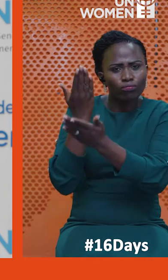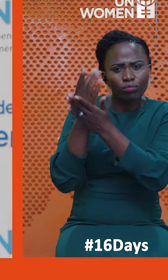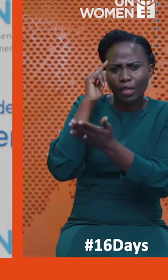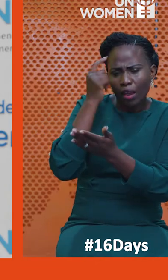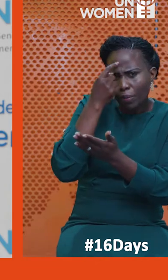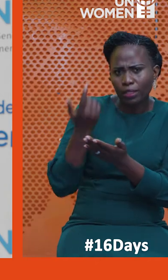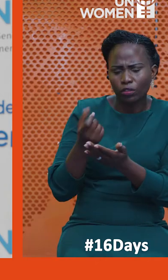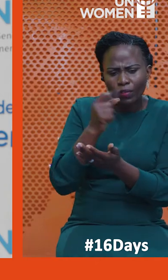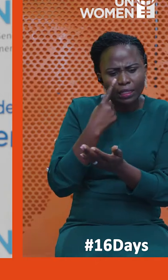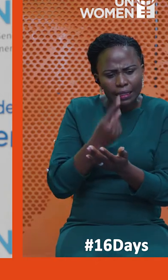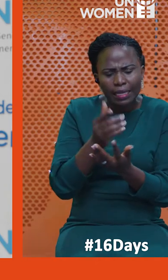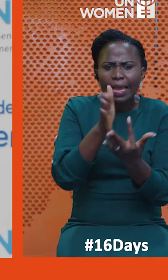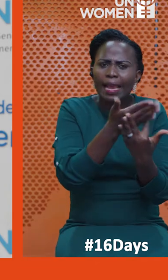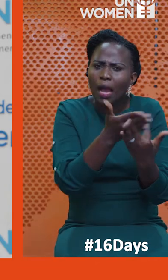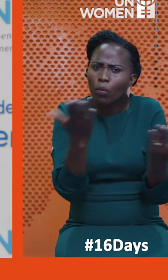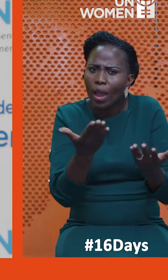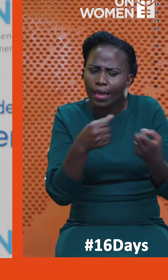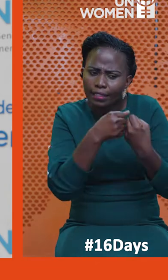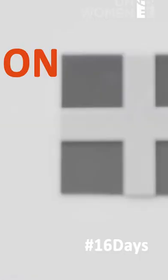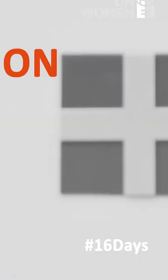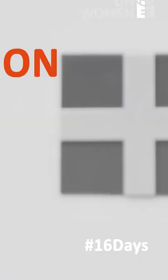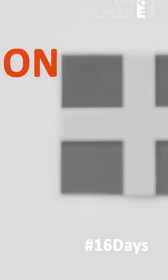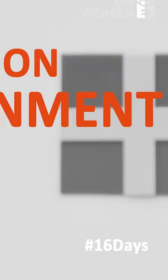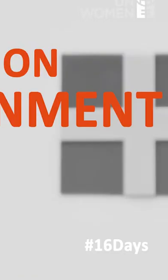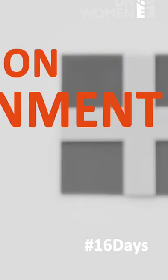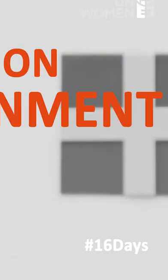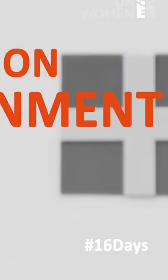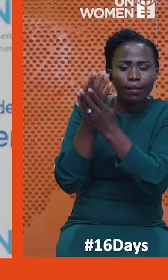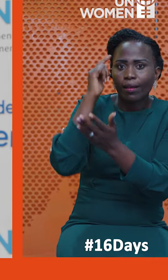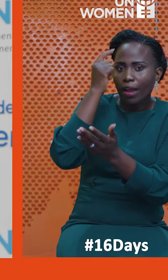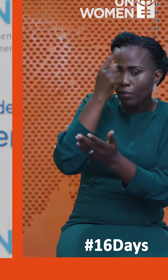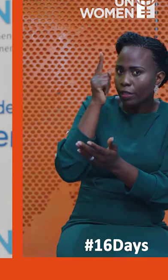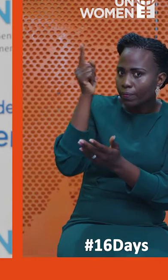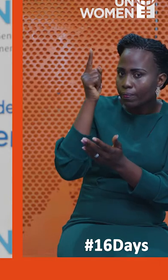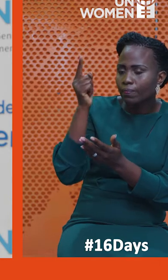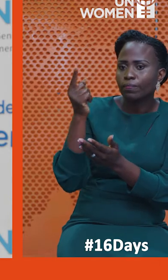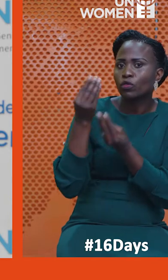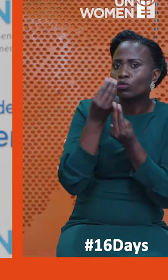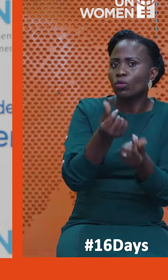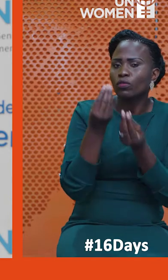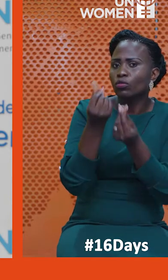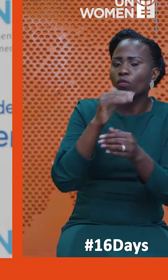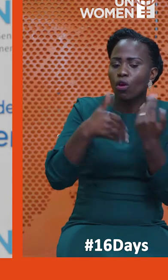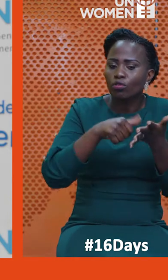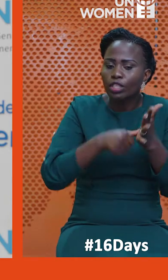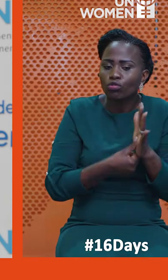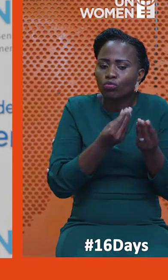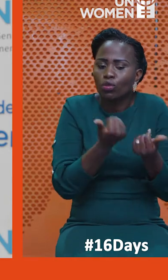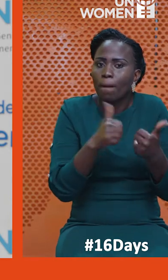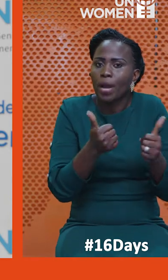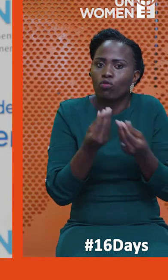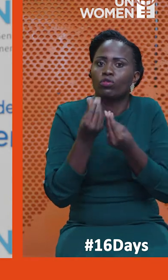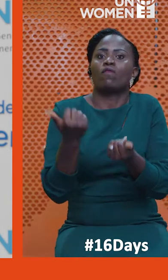call on government, see the gaps that exist first of all and then call on government to ensure that some of those issues that have not